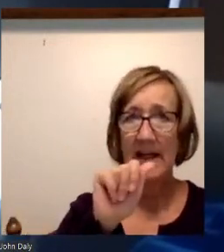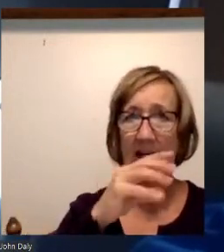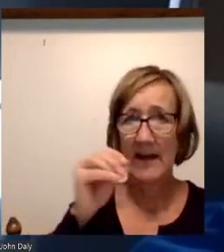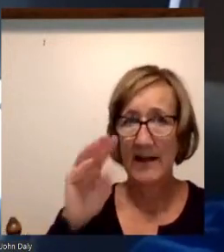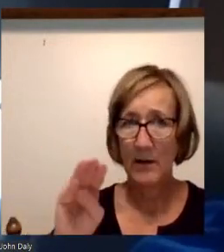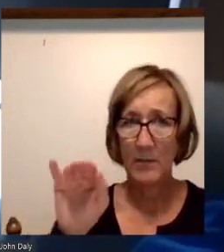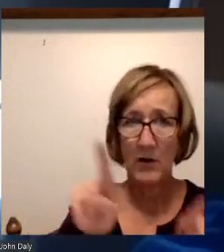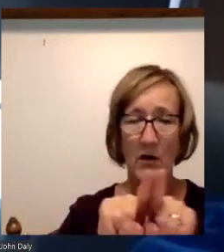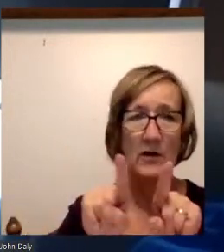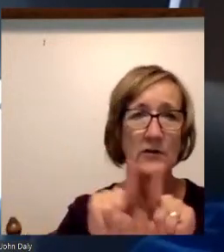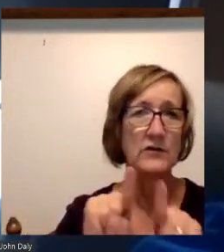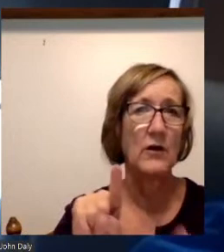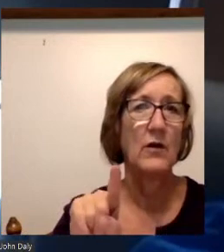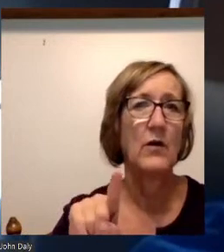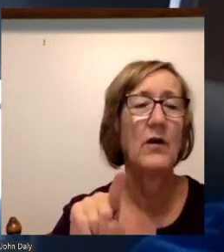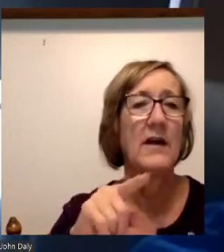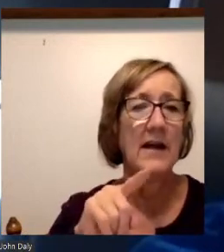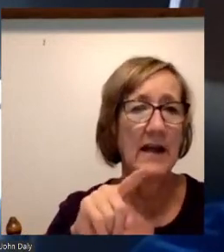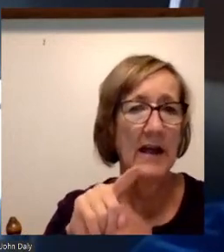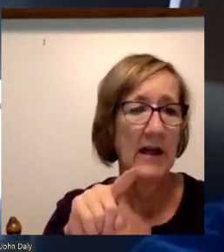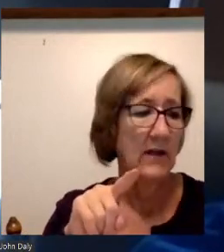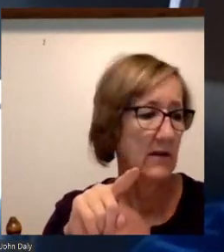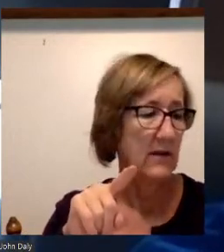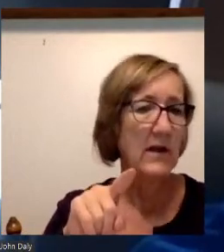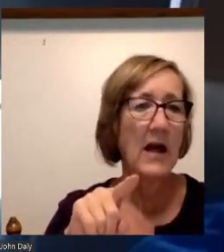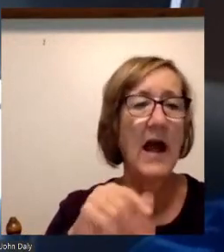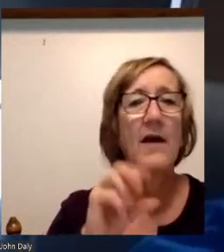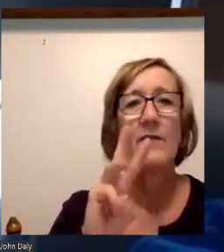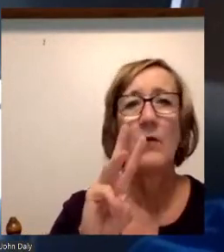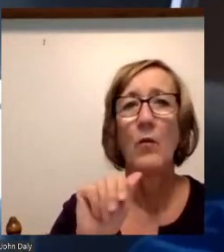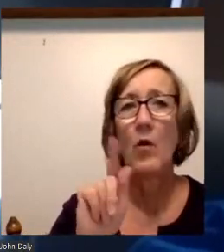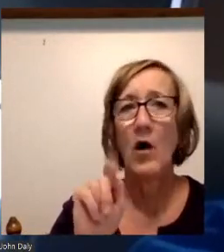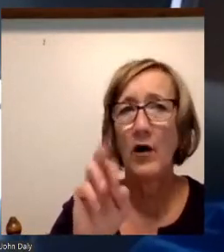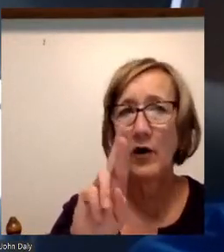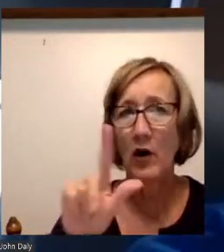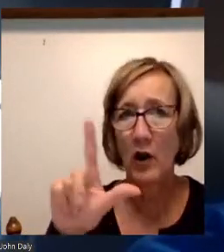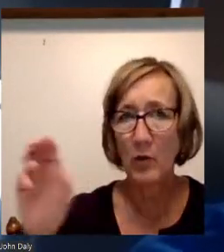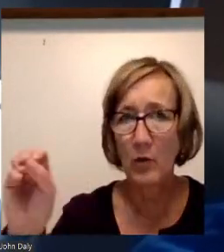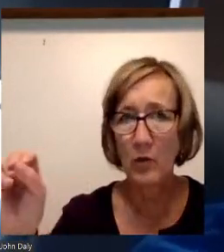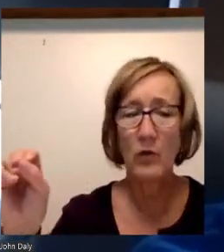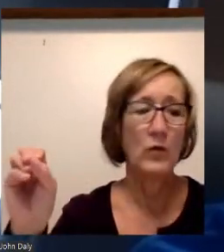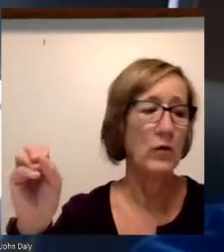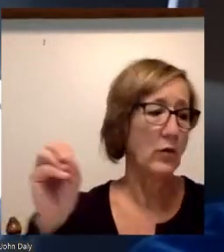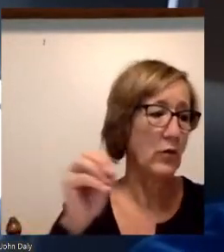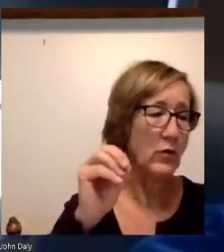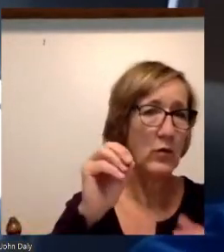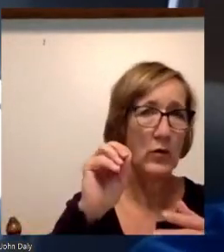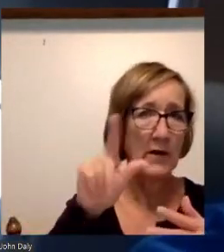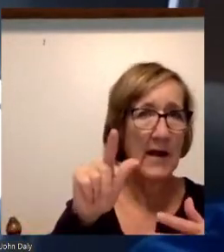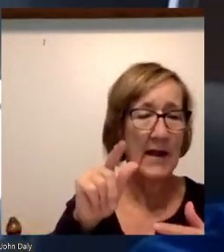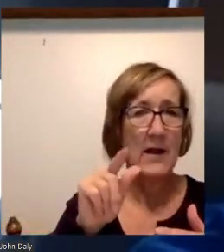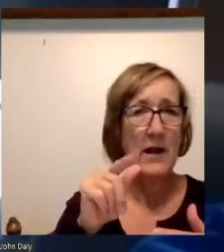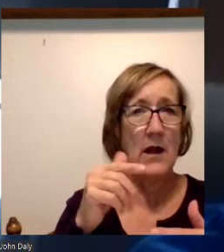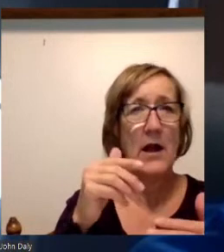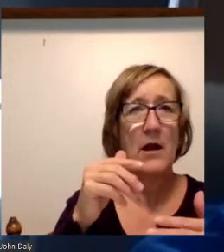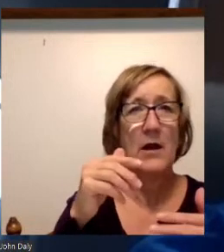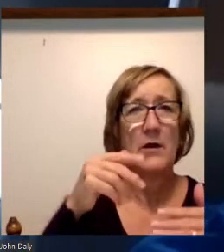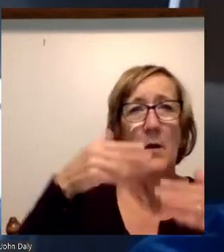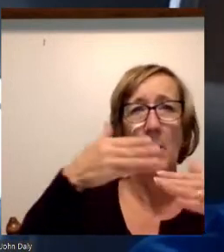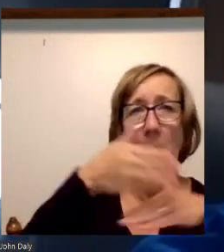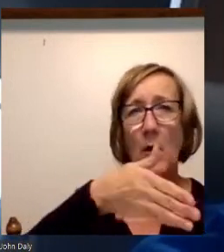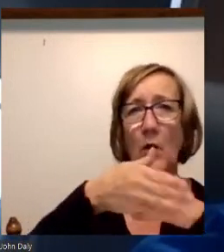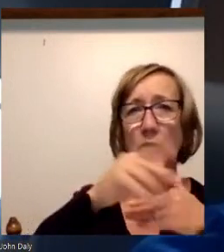did a Fulbright at the University of Waterloo, and I've done postgrad work in